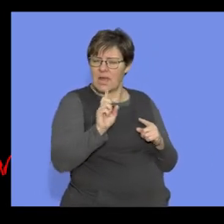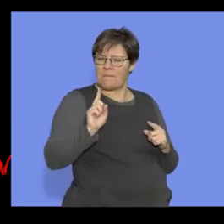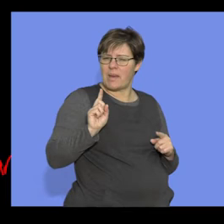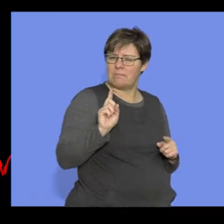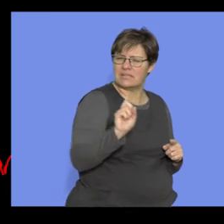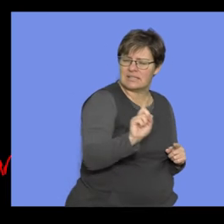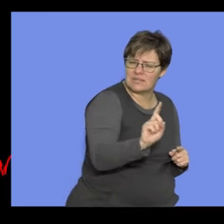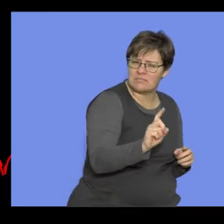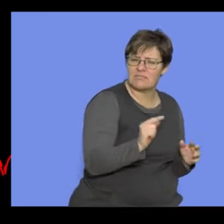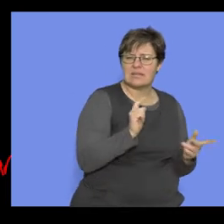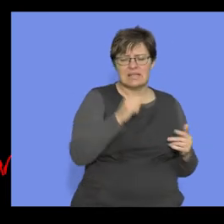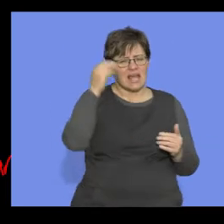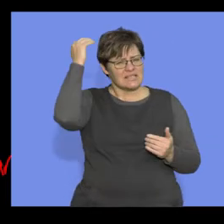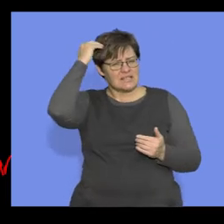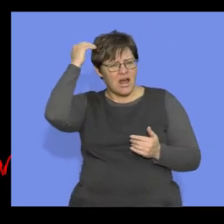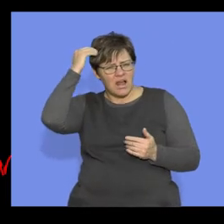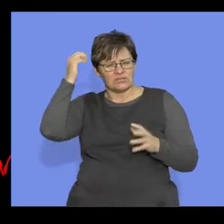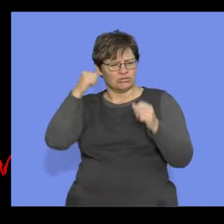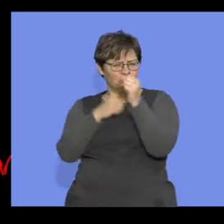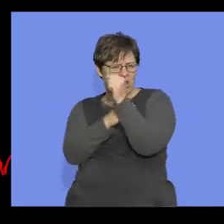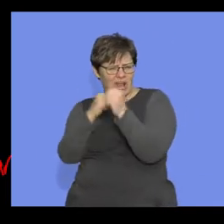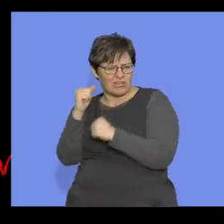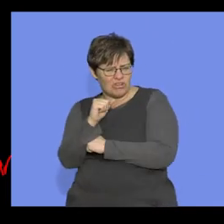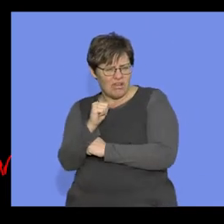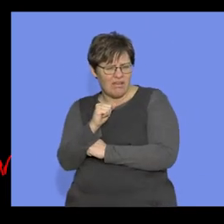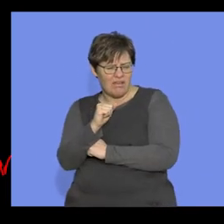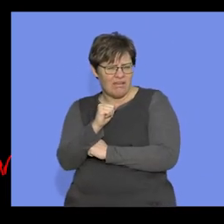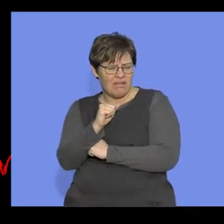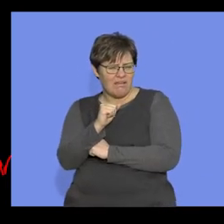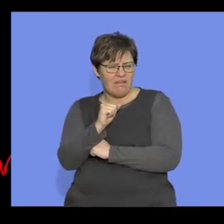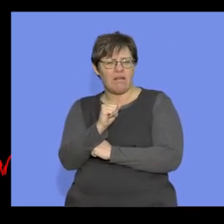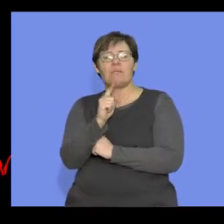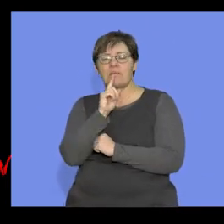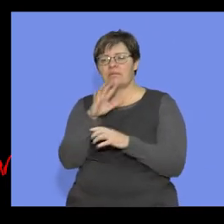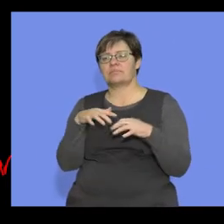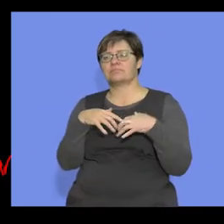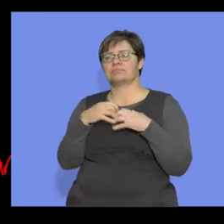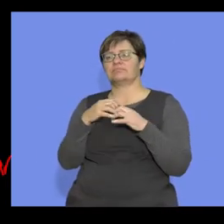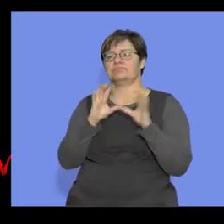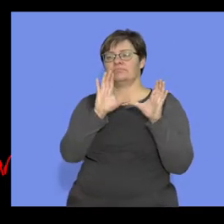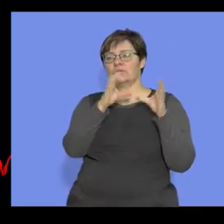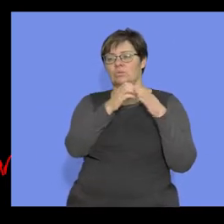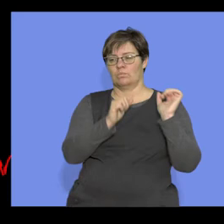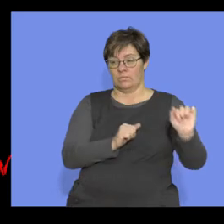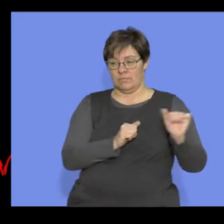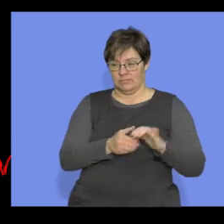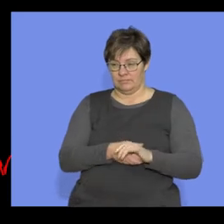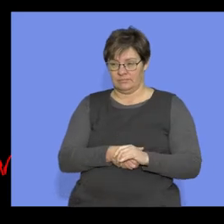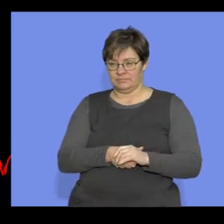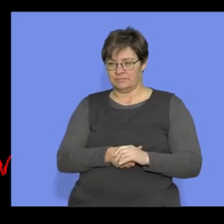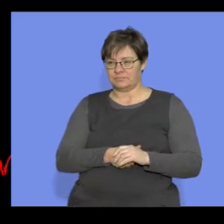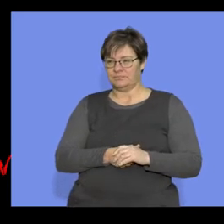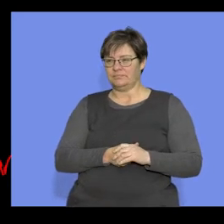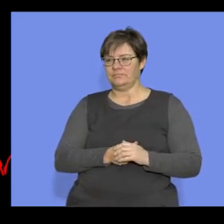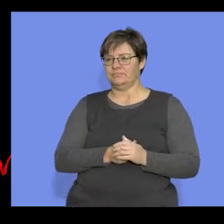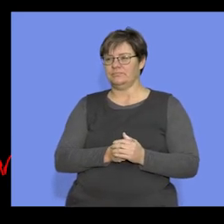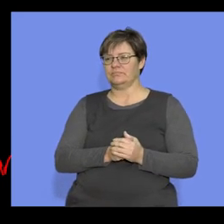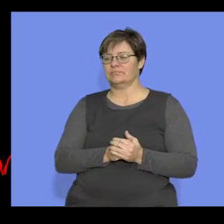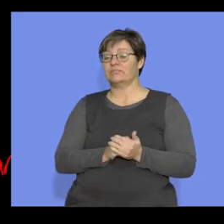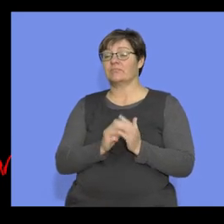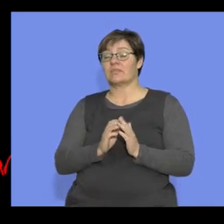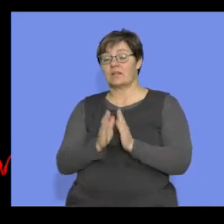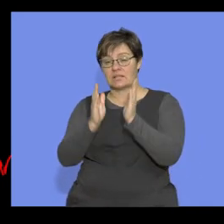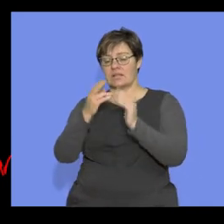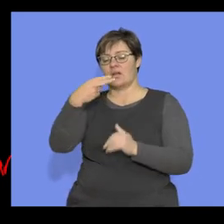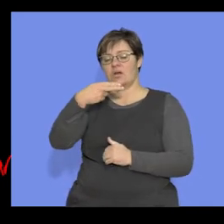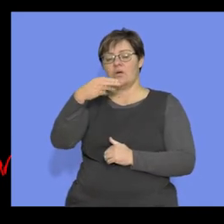bipedalism. We see that in their skulls and their structures, right, and they form part of that group. The next group that we look